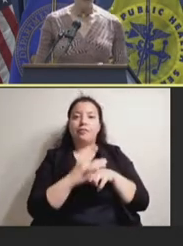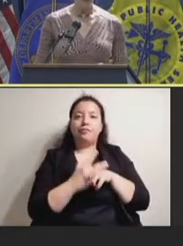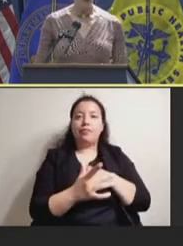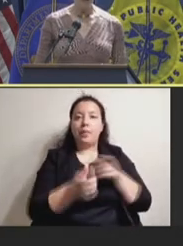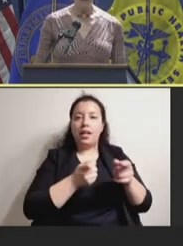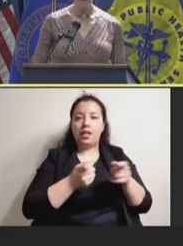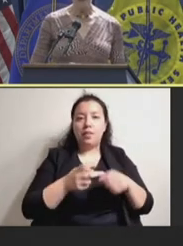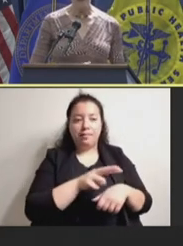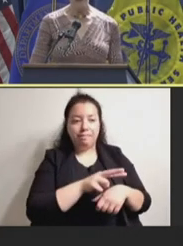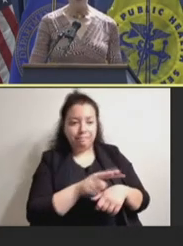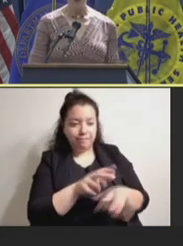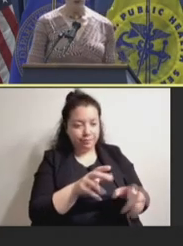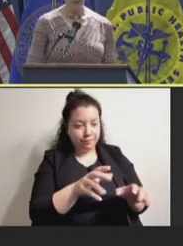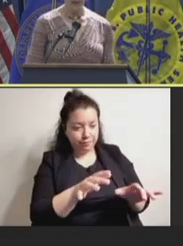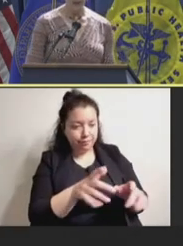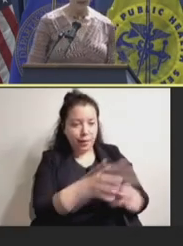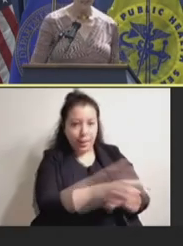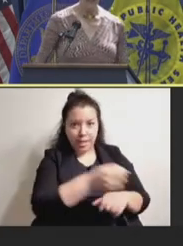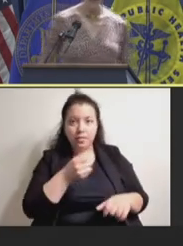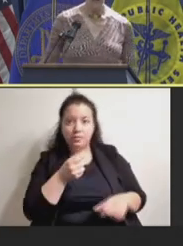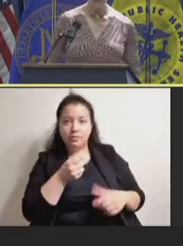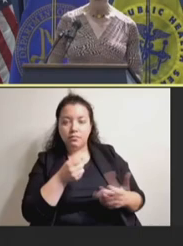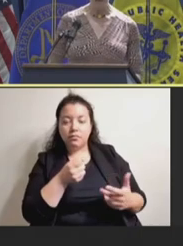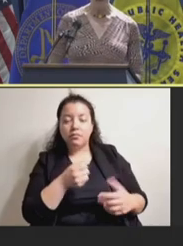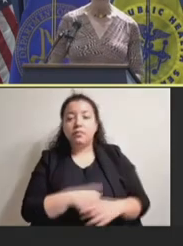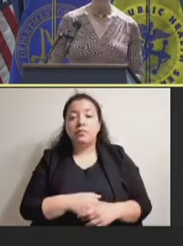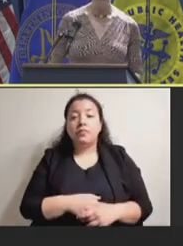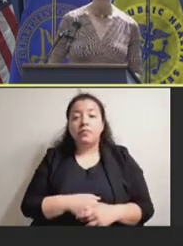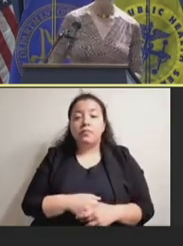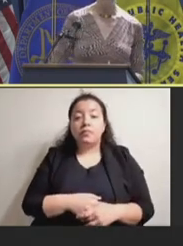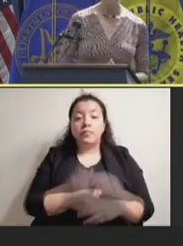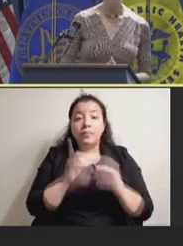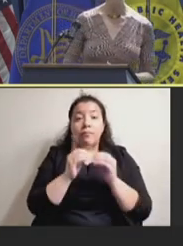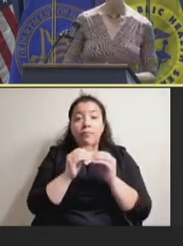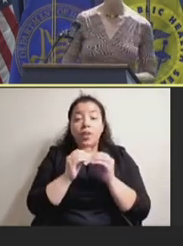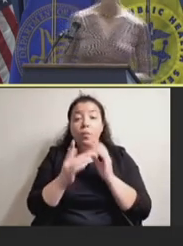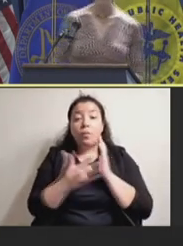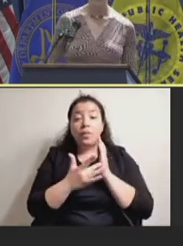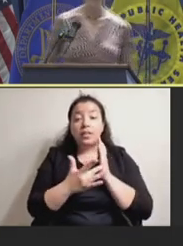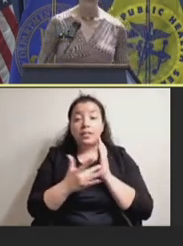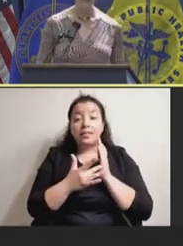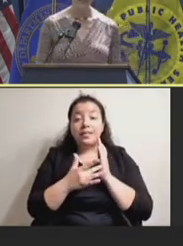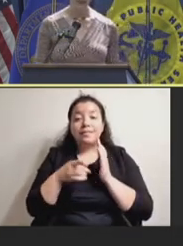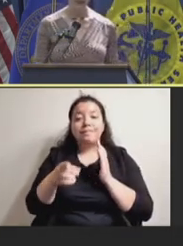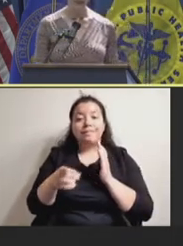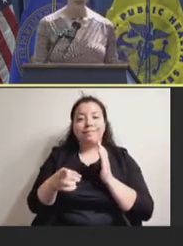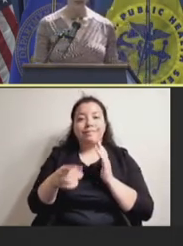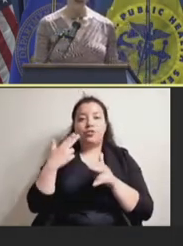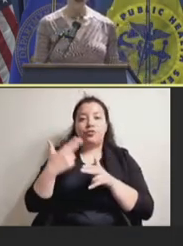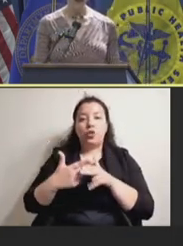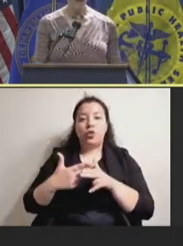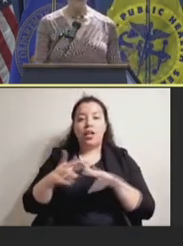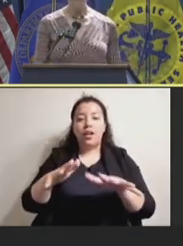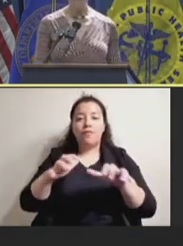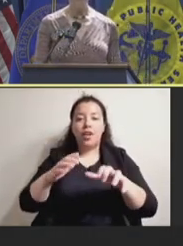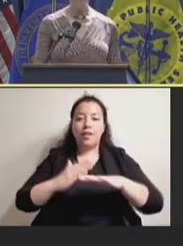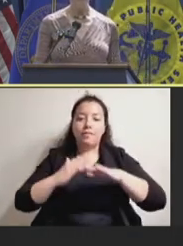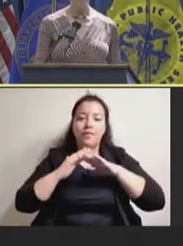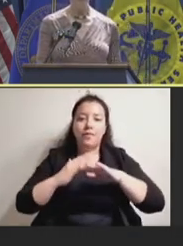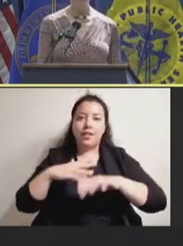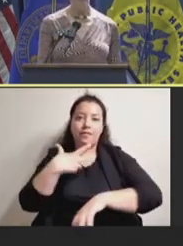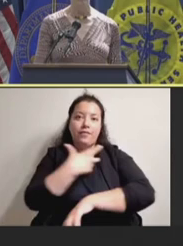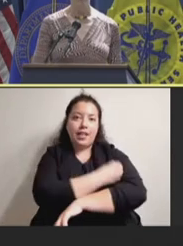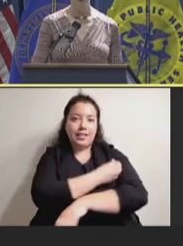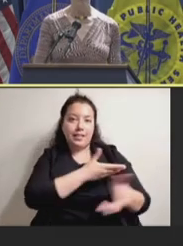So, quickly, on one more technology from PATH. This is a freeze preventive vaccine carrier. And we do